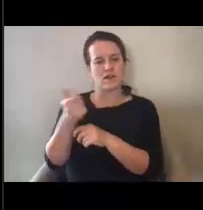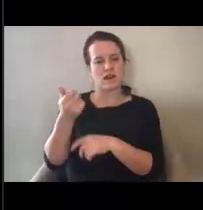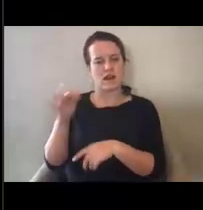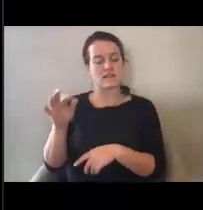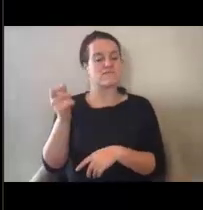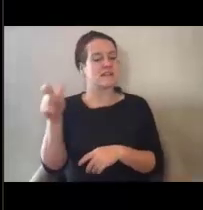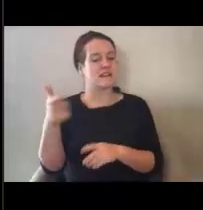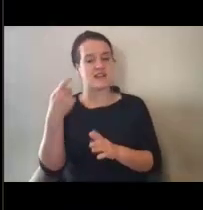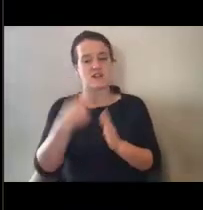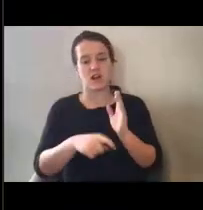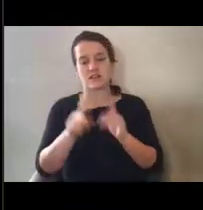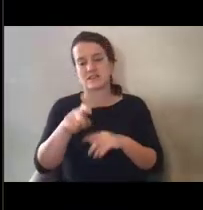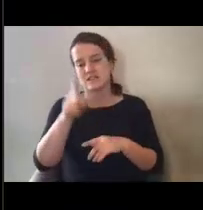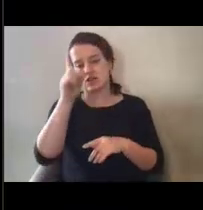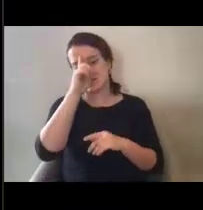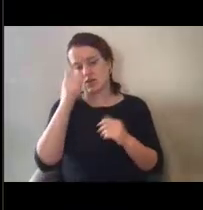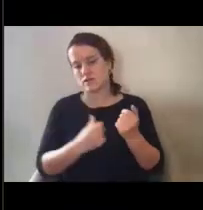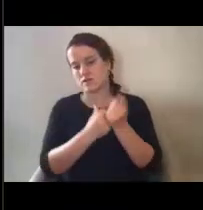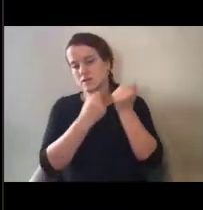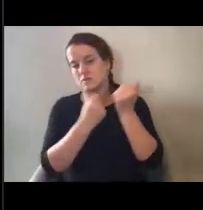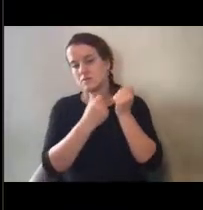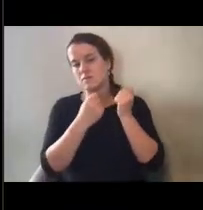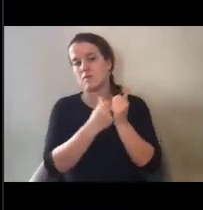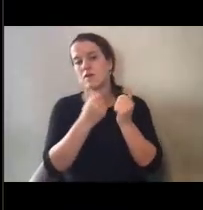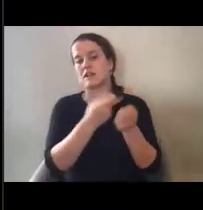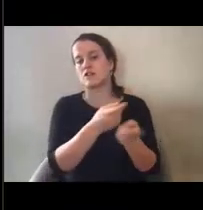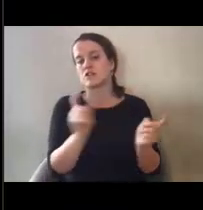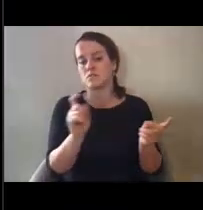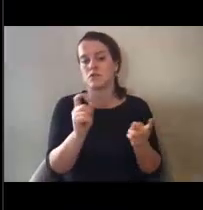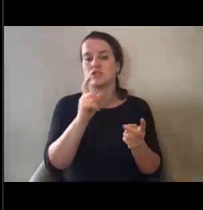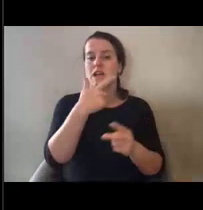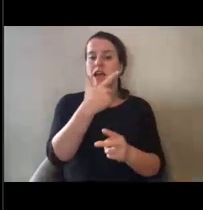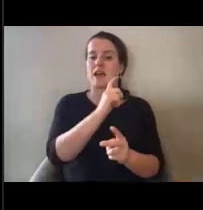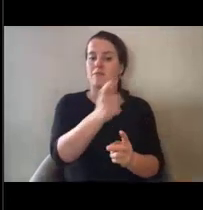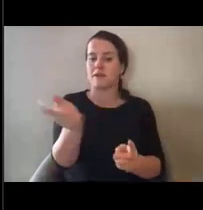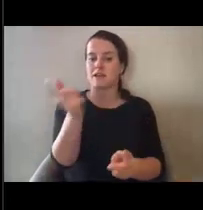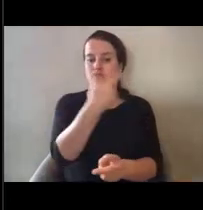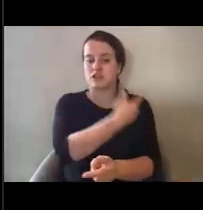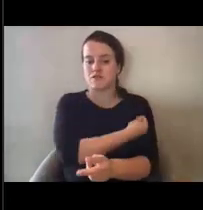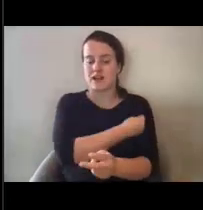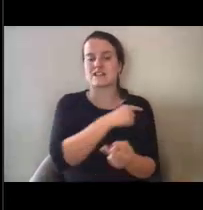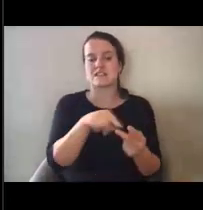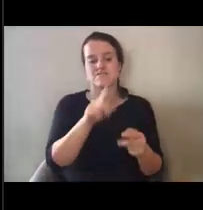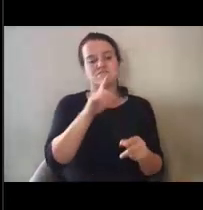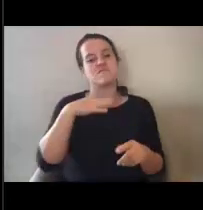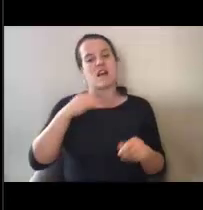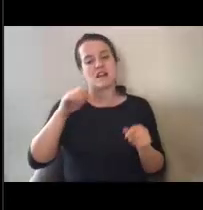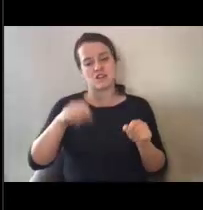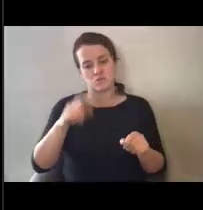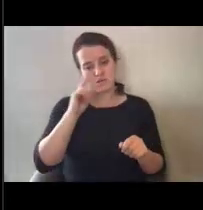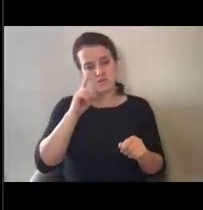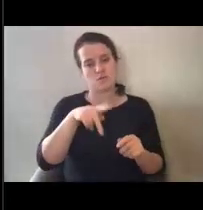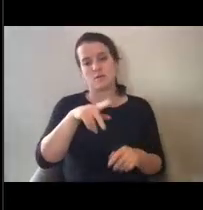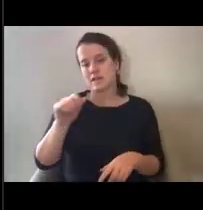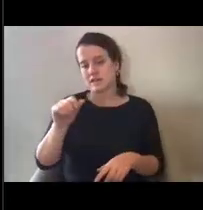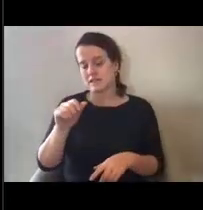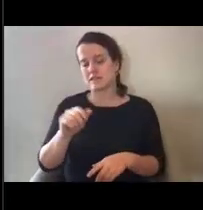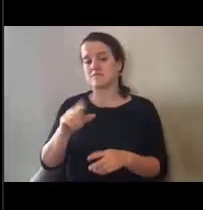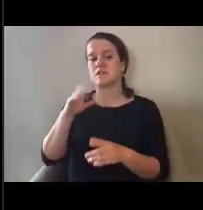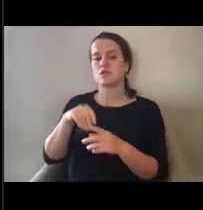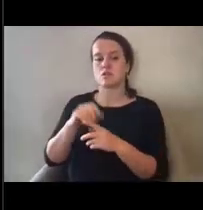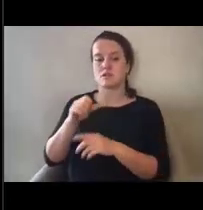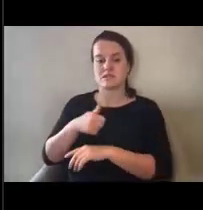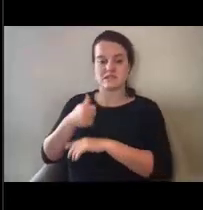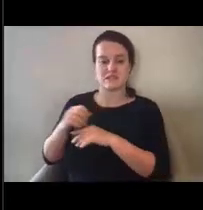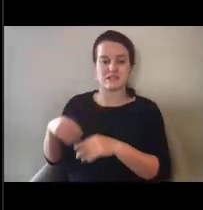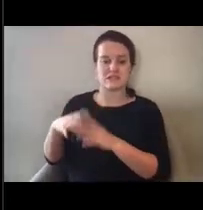necessary to support the distribution and administration of vaccines is going to be eligible under public assistance. And that includes setting up